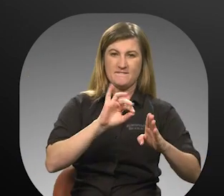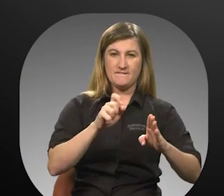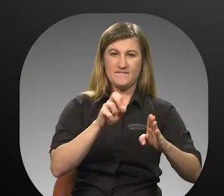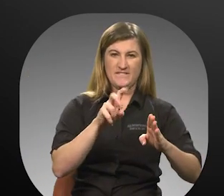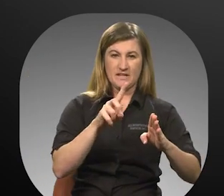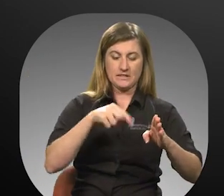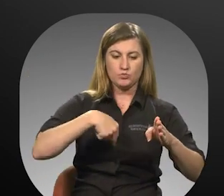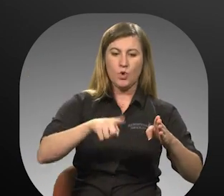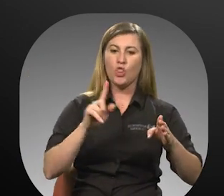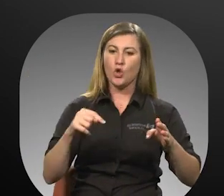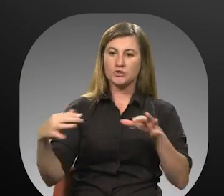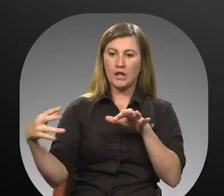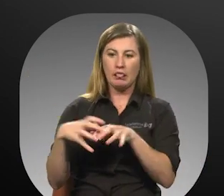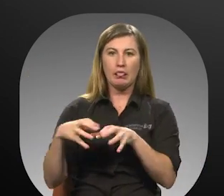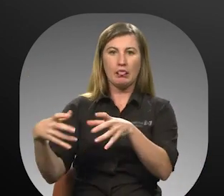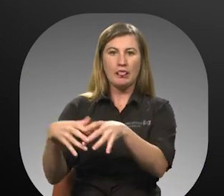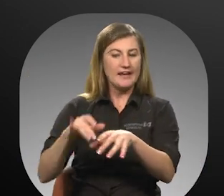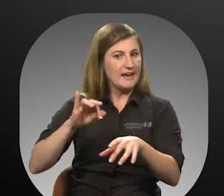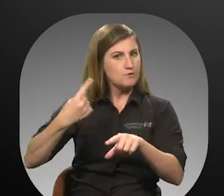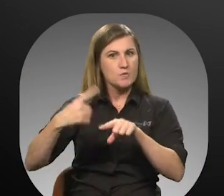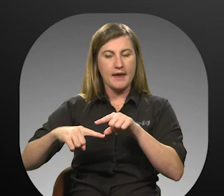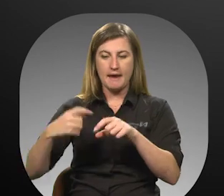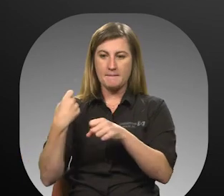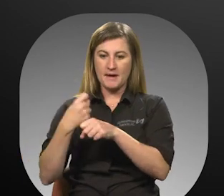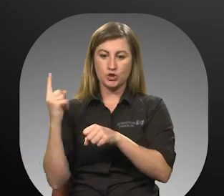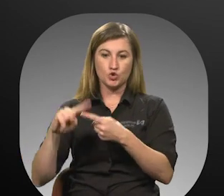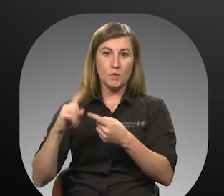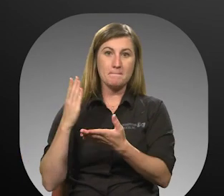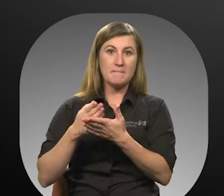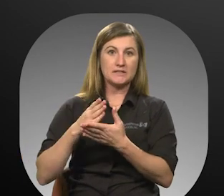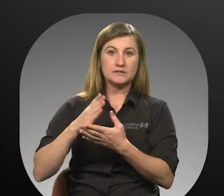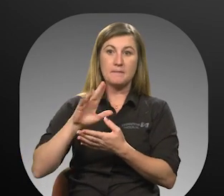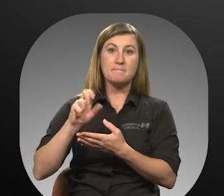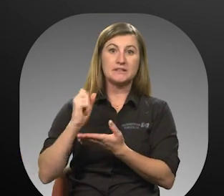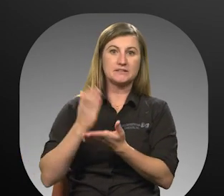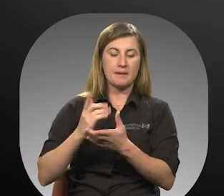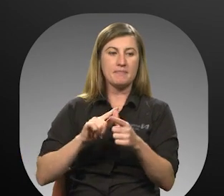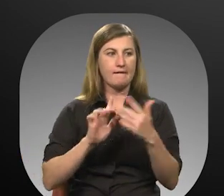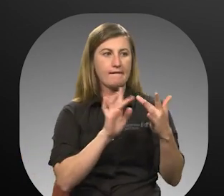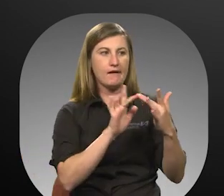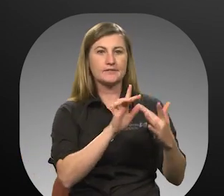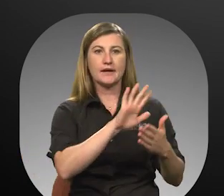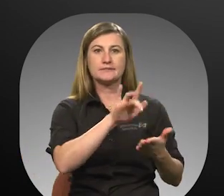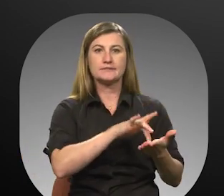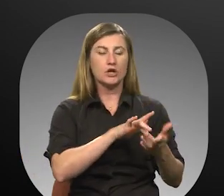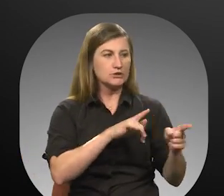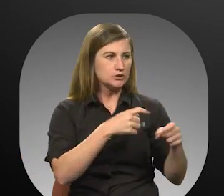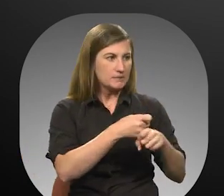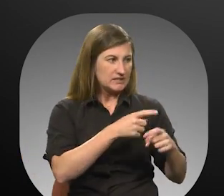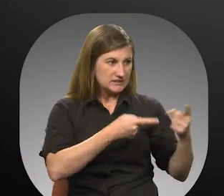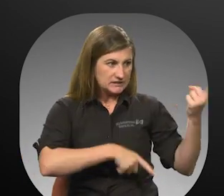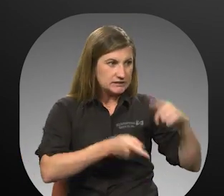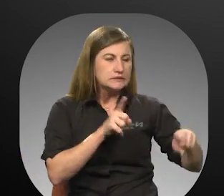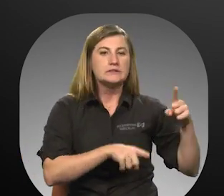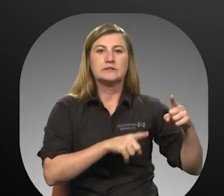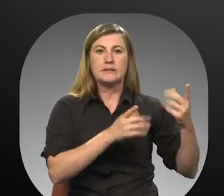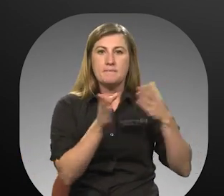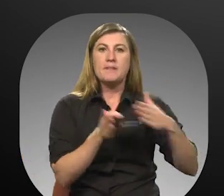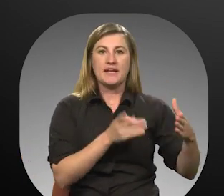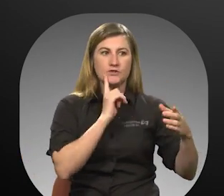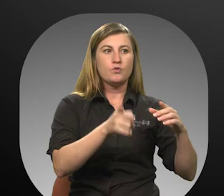assembly points. However, if you cannot access a bus stop, contact Votran Customer Service Center to make transportation arrangements.